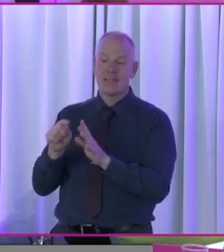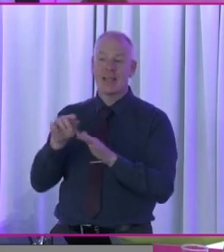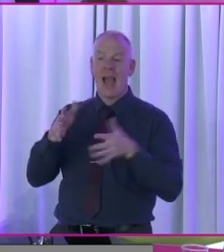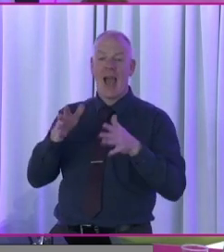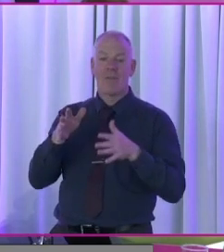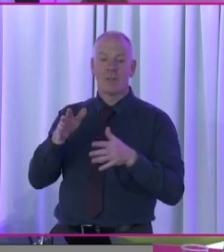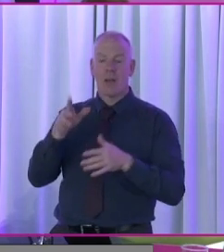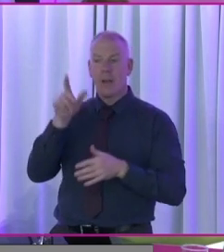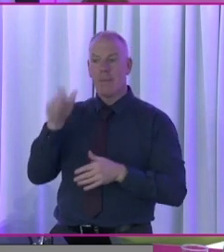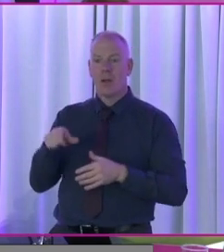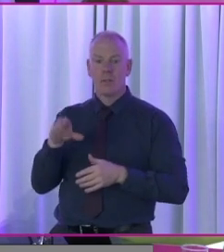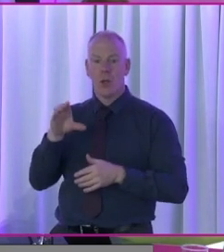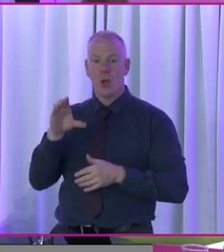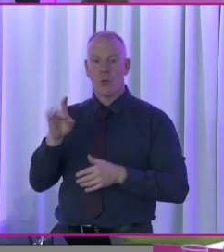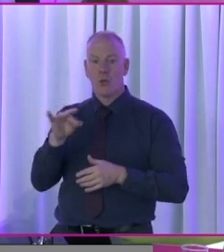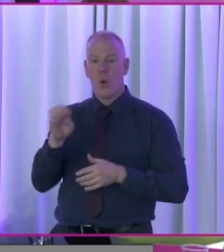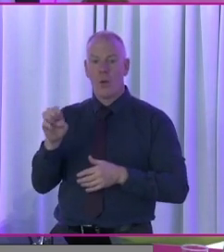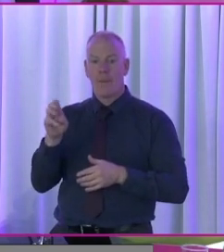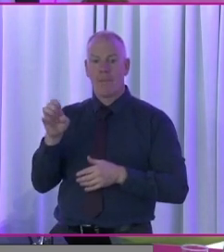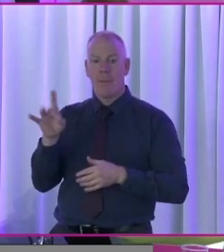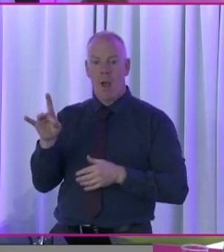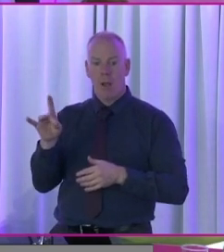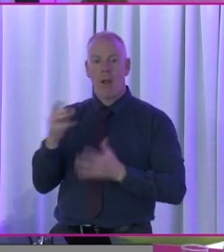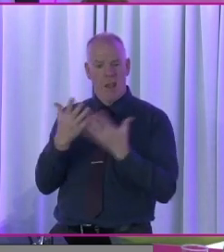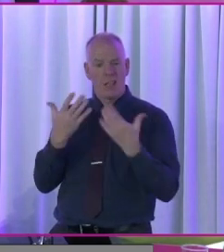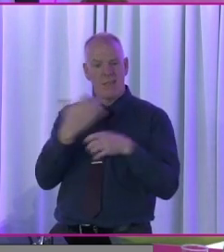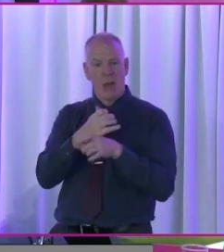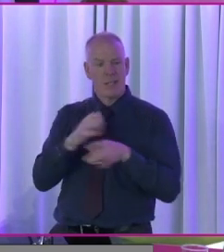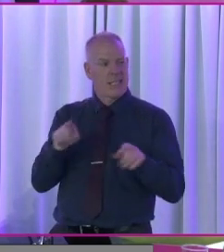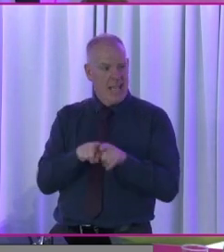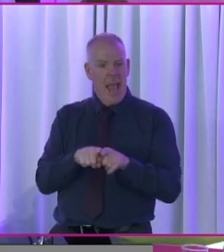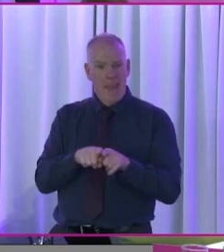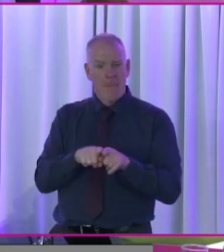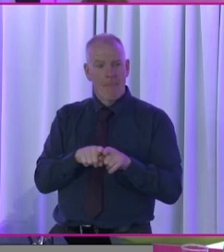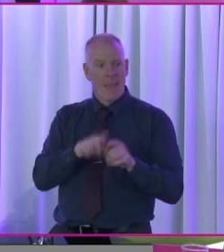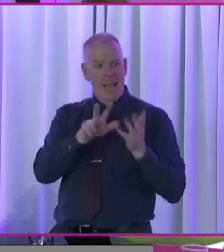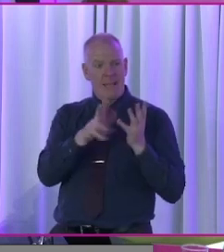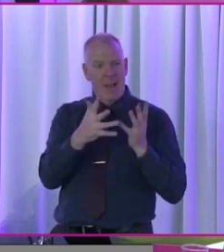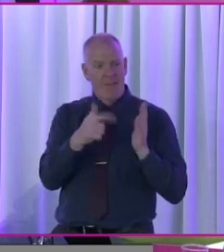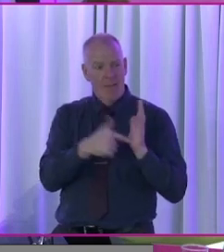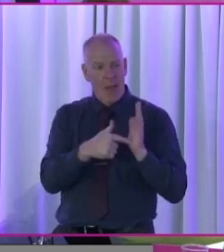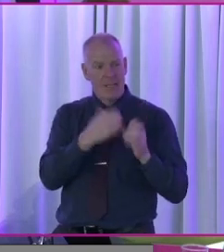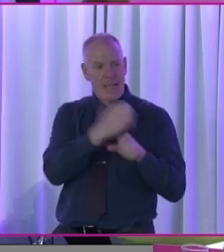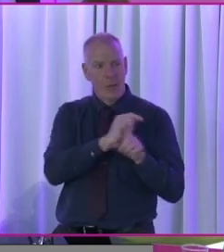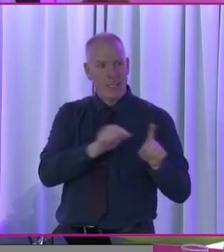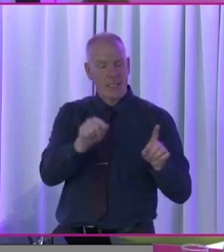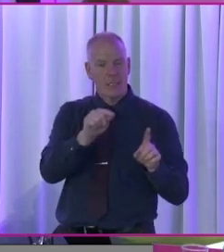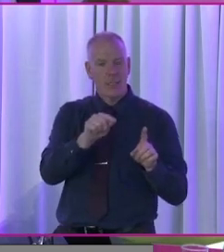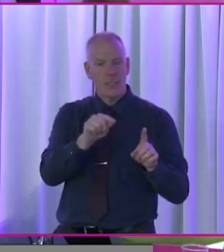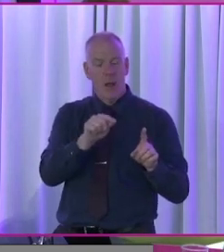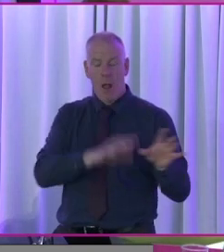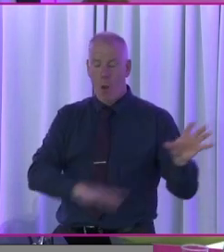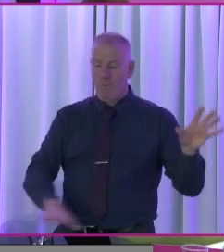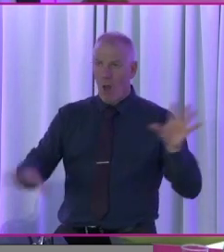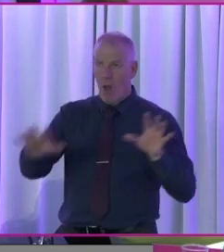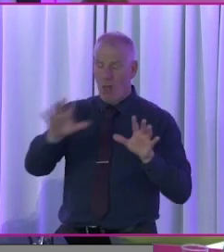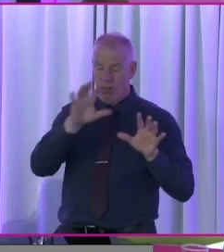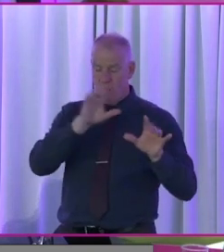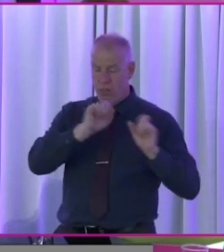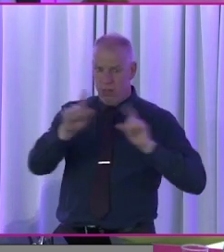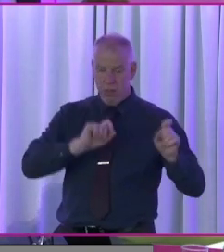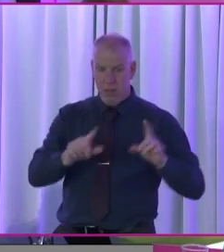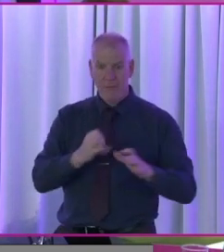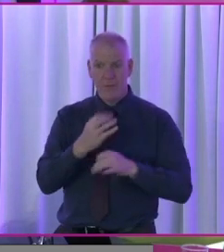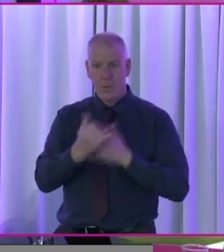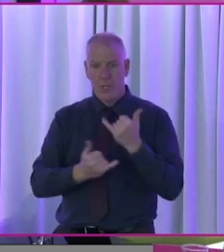Crow Park 85,000, which many counties would be in, which people would have a sense of belonging, is split all, all over the place every